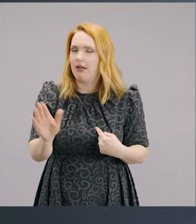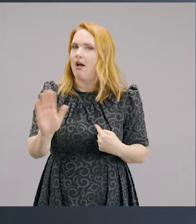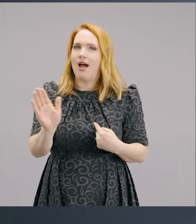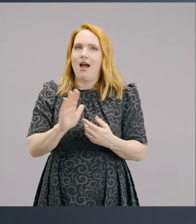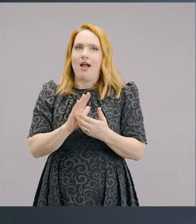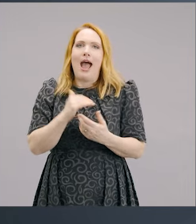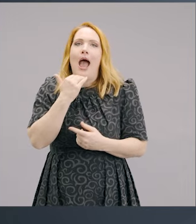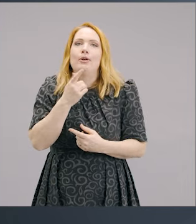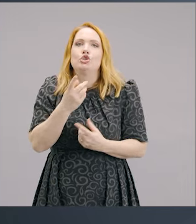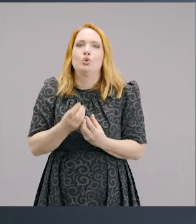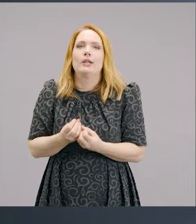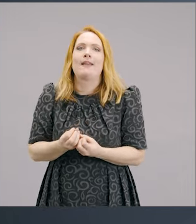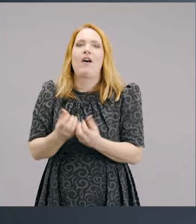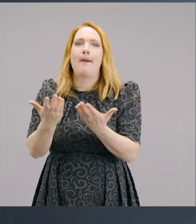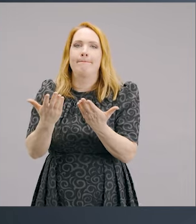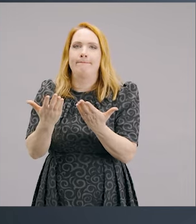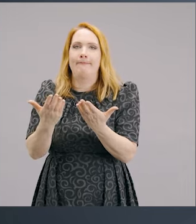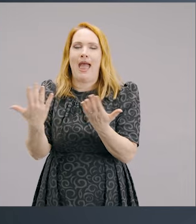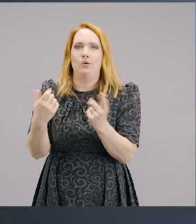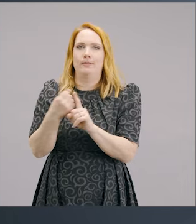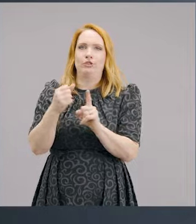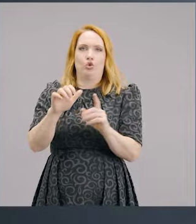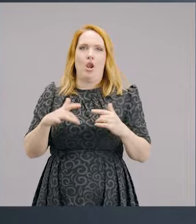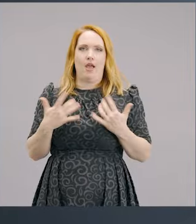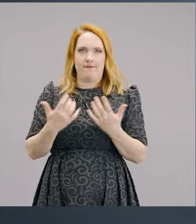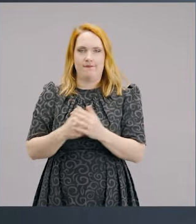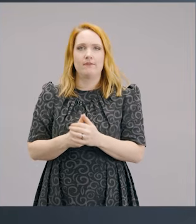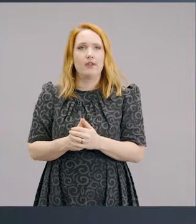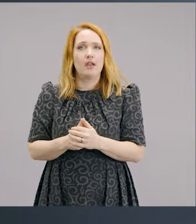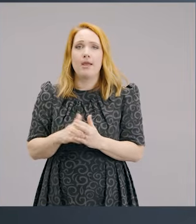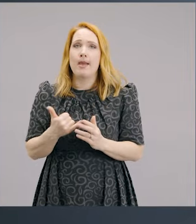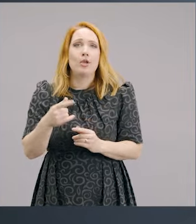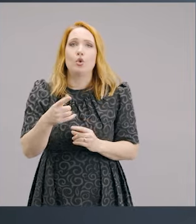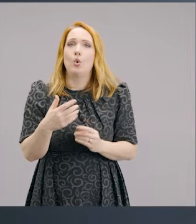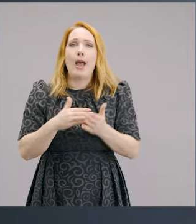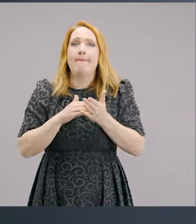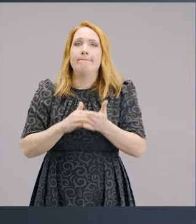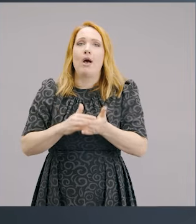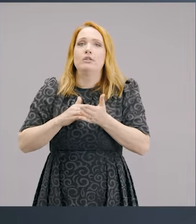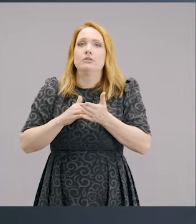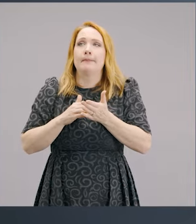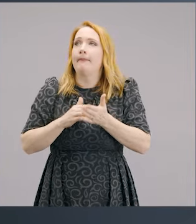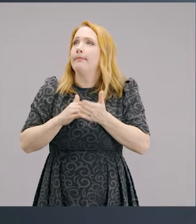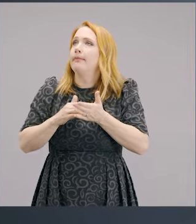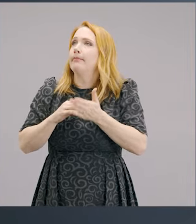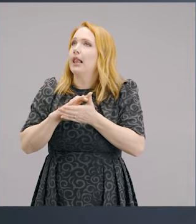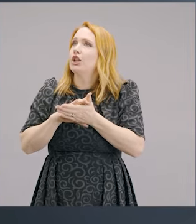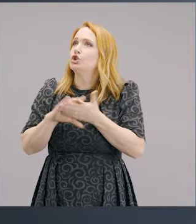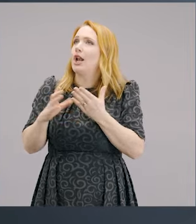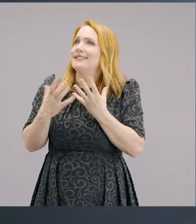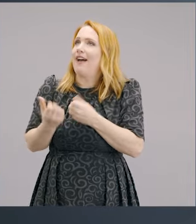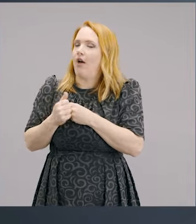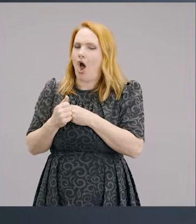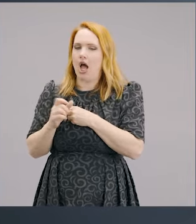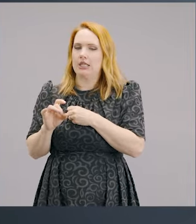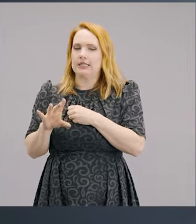it's the amount of sacrifice that makes us generous. You could have a big appeal and a multi-multi- multimillionaire can give 10,000